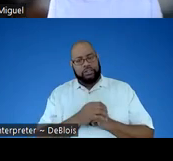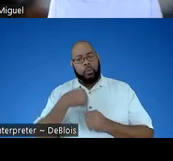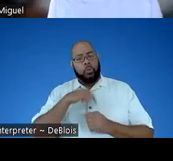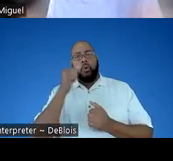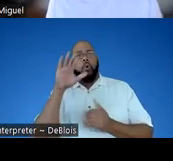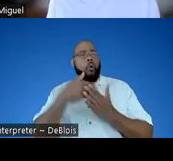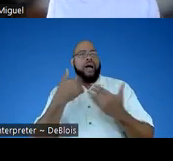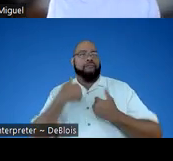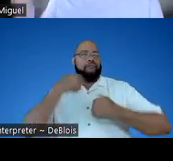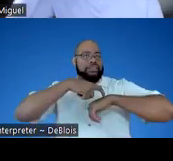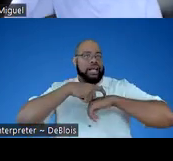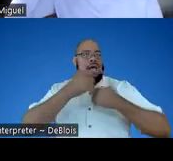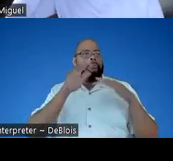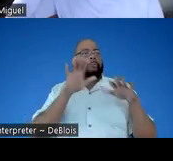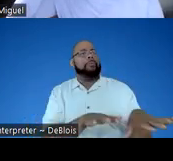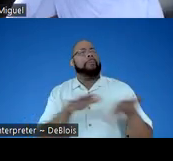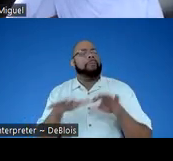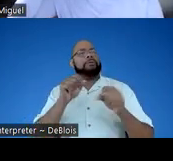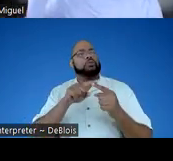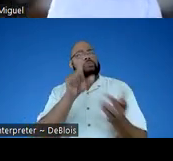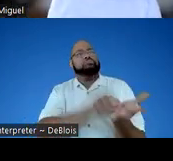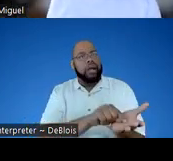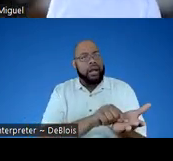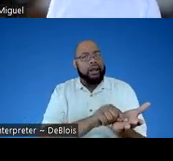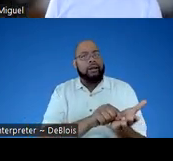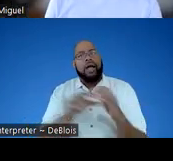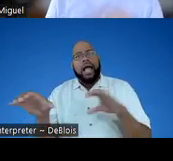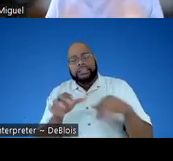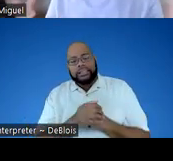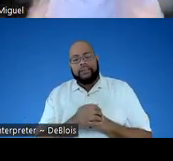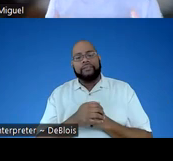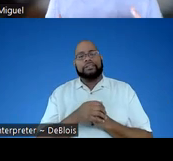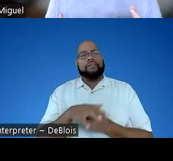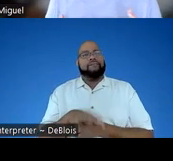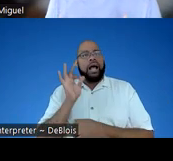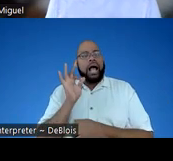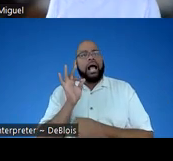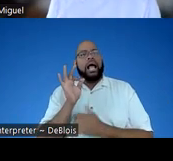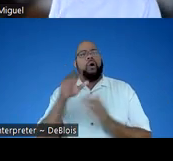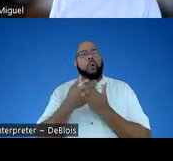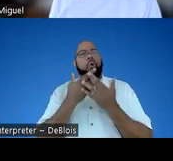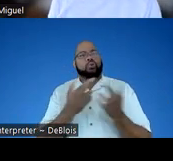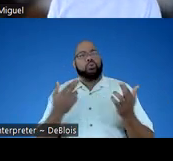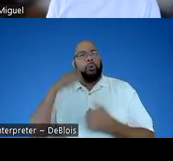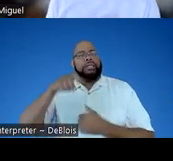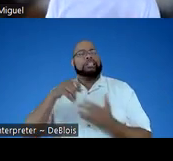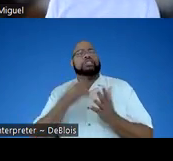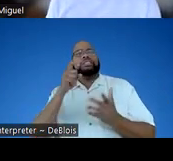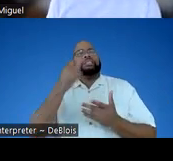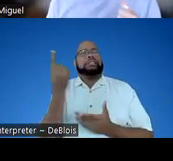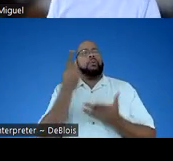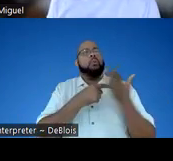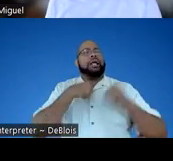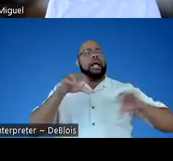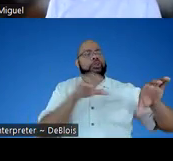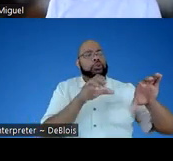don't all have the time and luxury to print out activities and to find all the resources we need. We just need something. What can